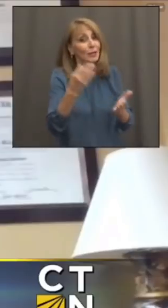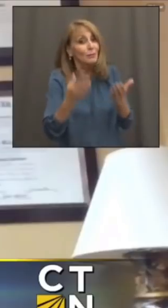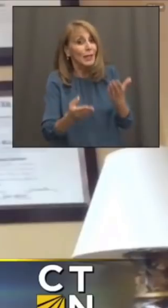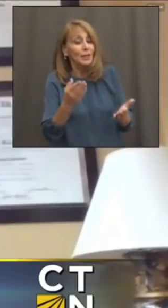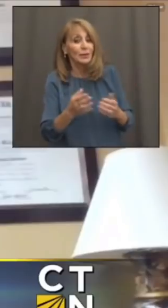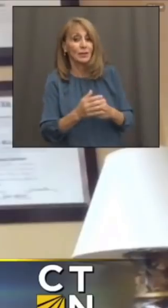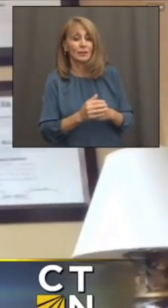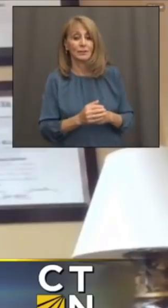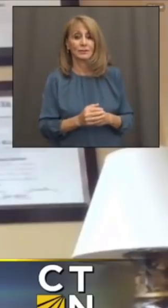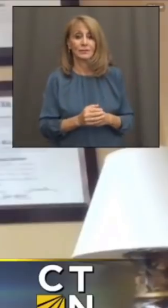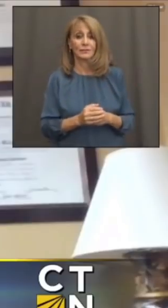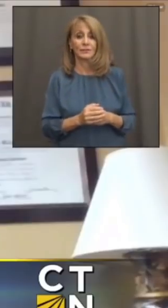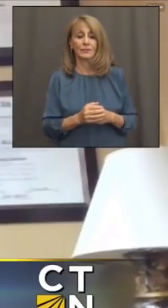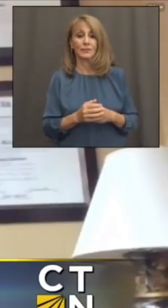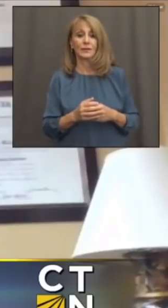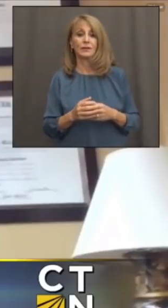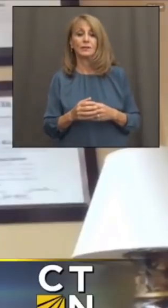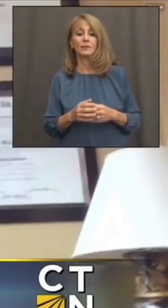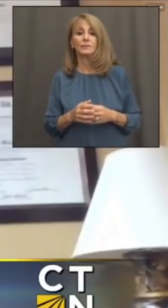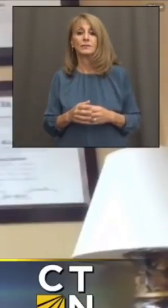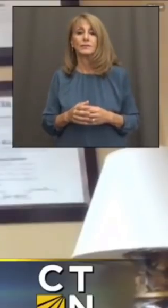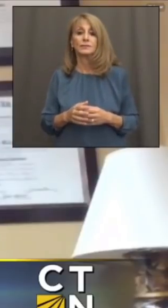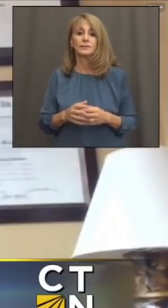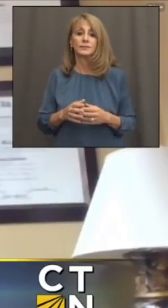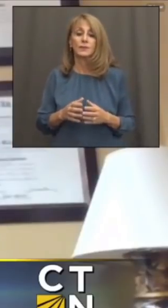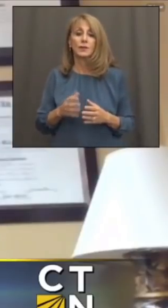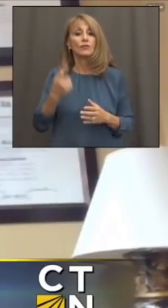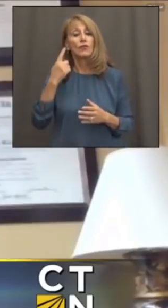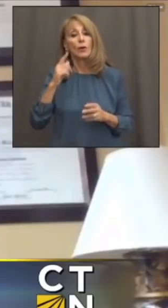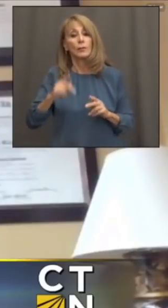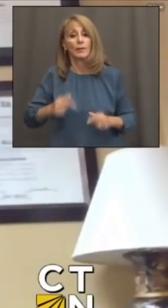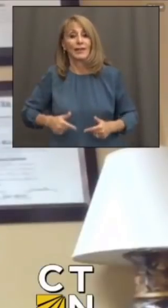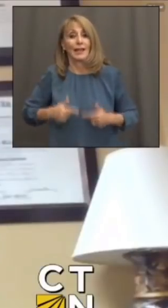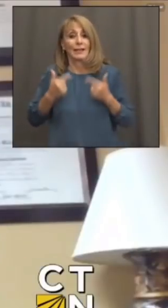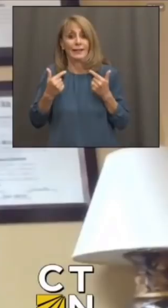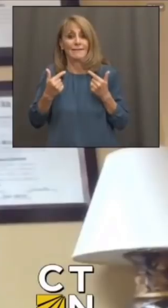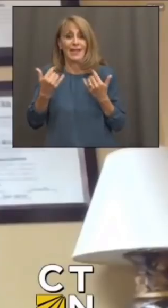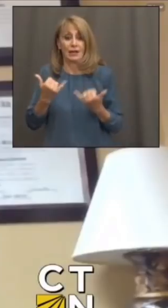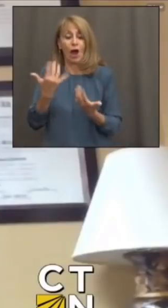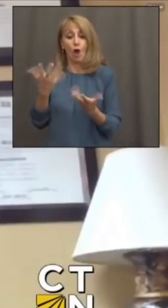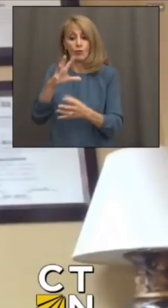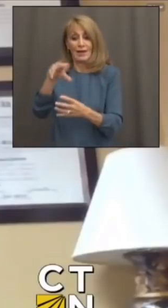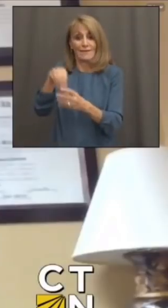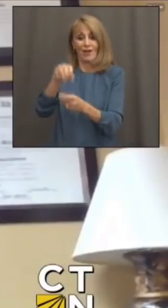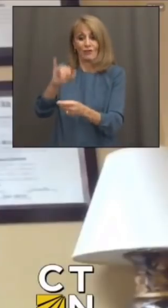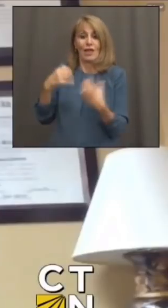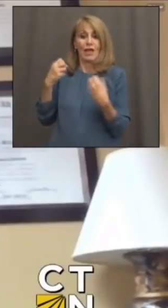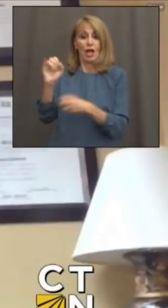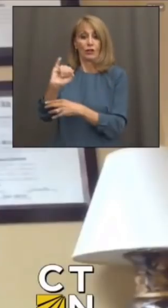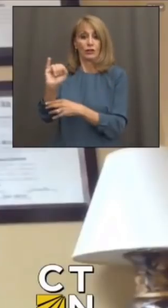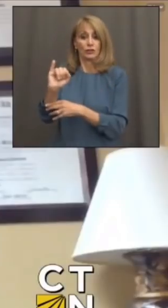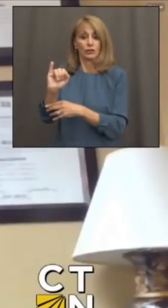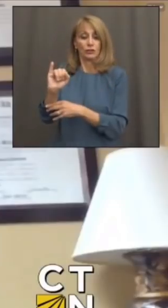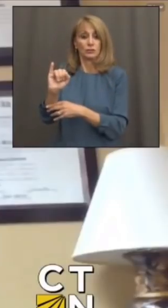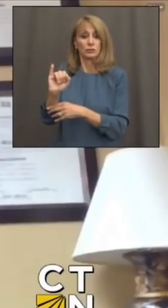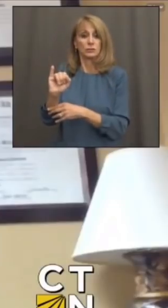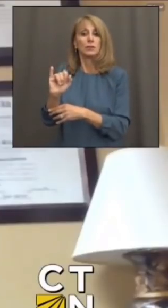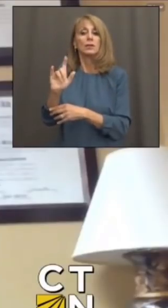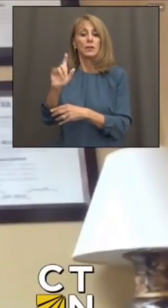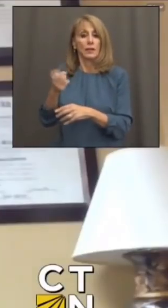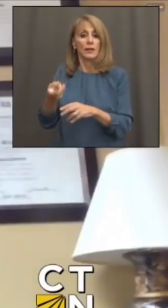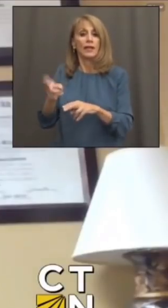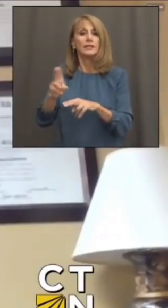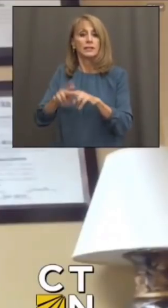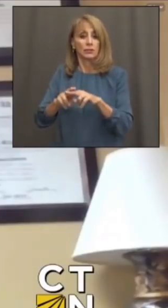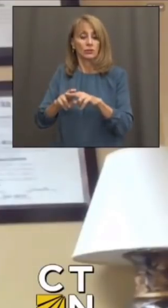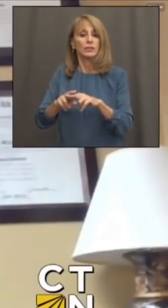The affordability for all Connecticut residents who are currently in the exchange have increased dramatically because of